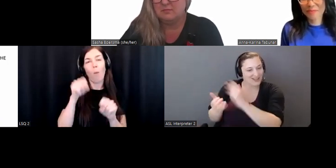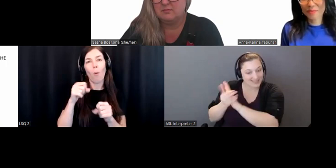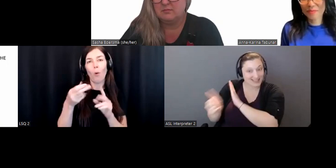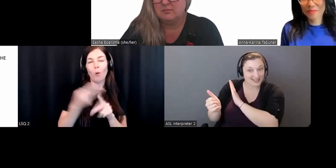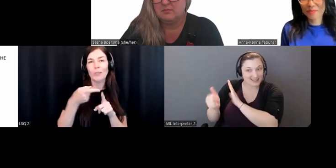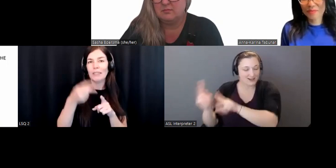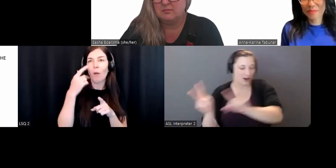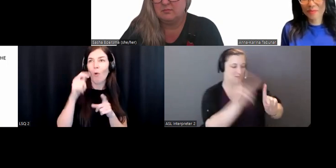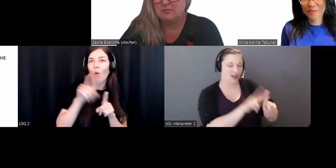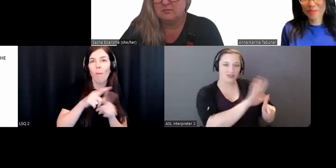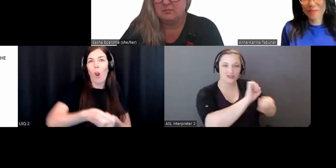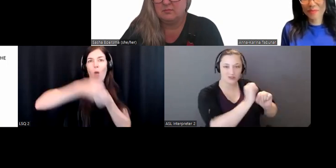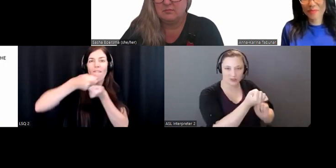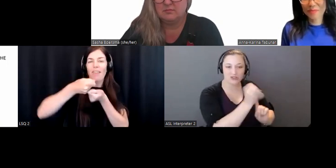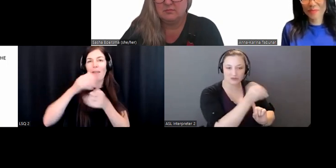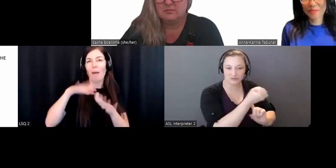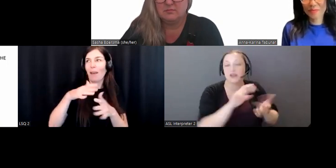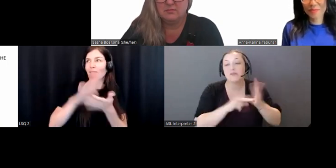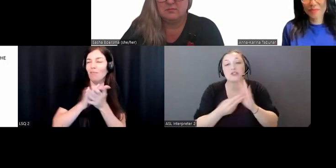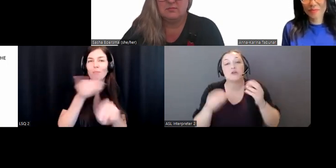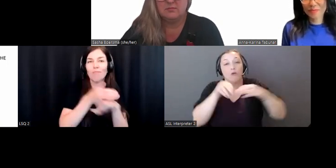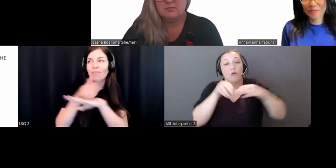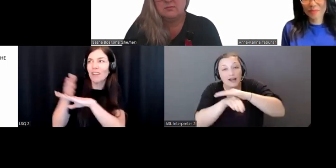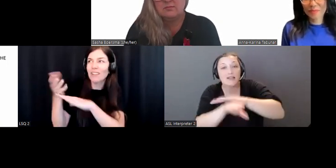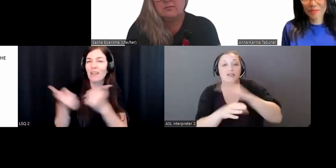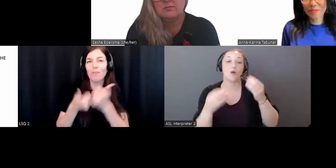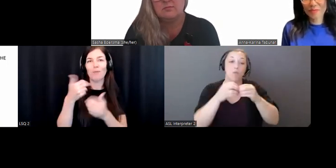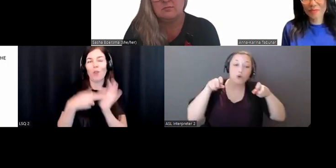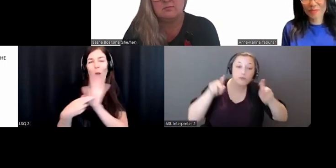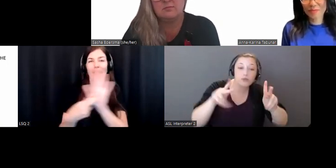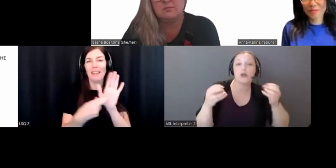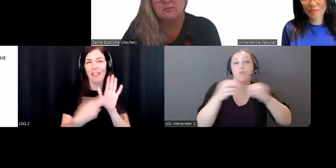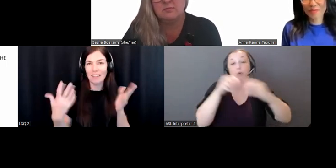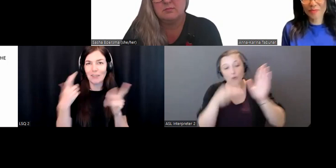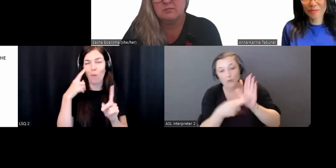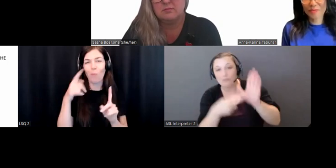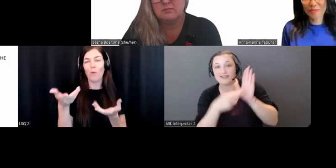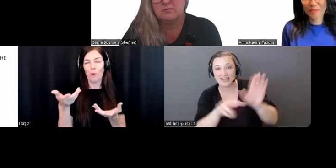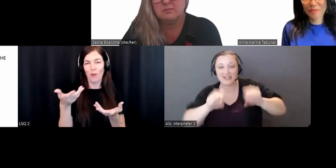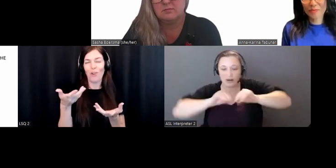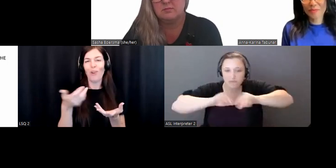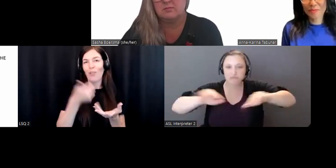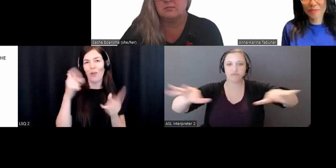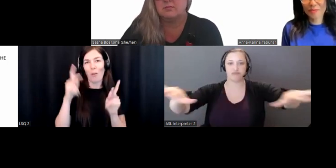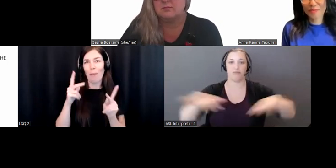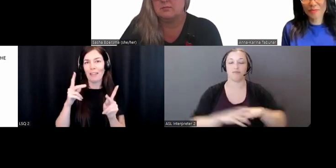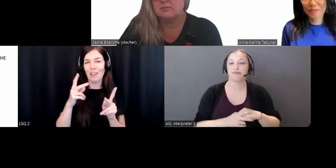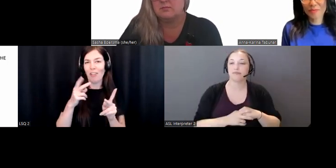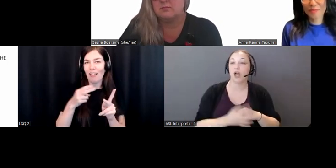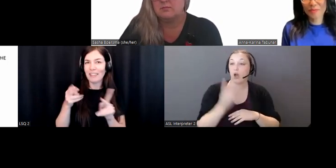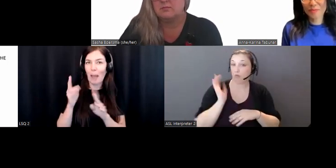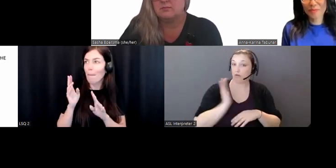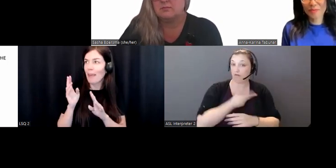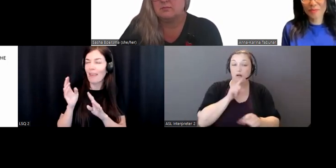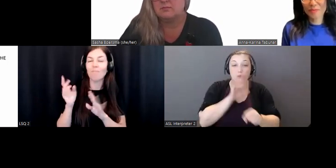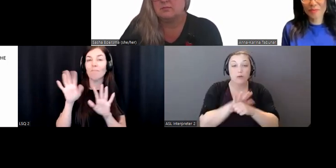and more opportunities and more representation for others. And I think that that's one of the promises of the DSO is that